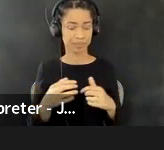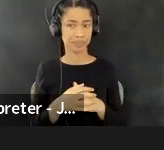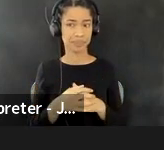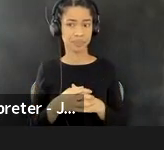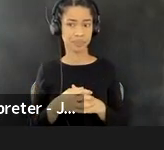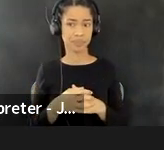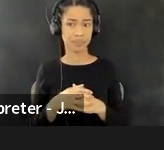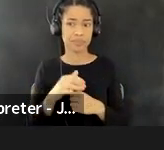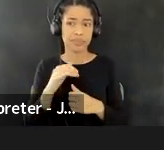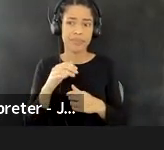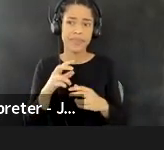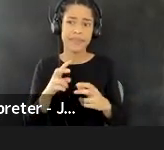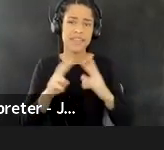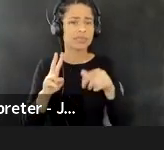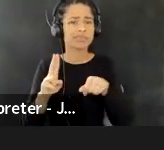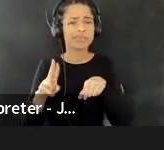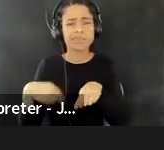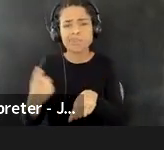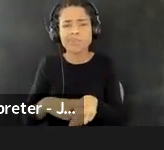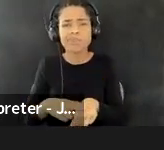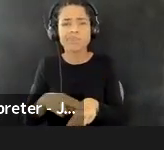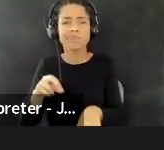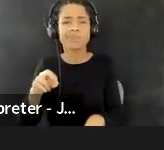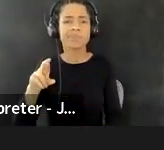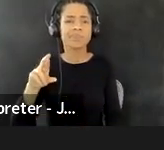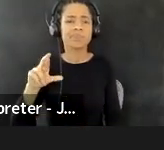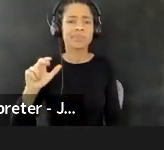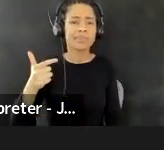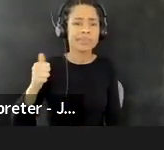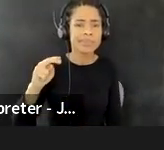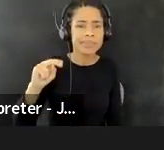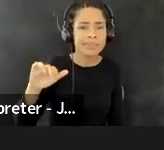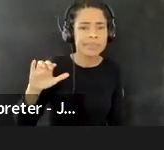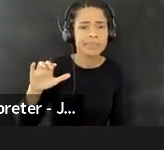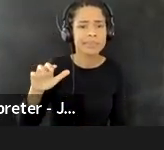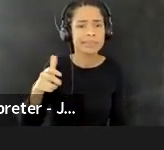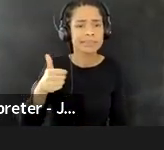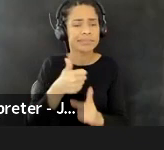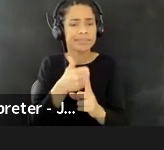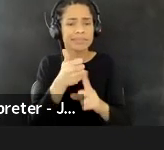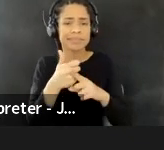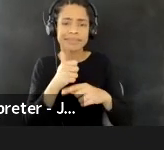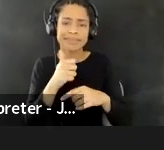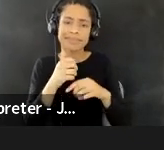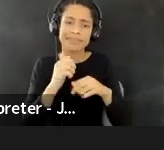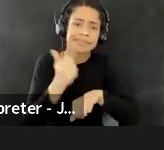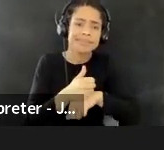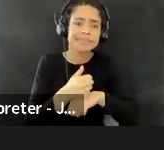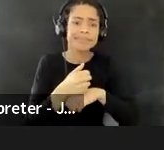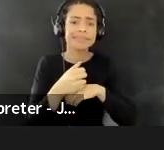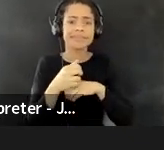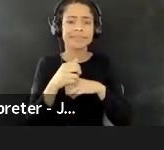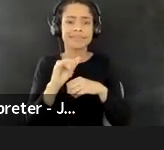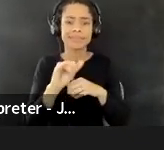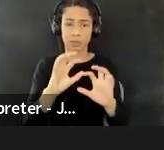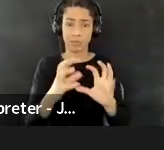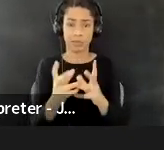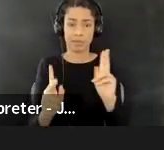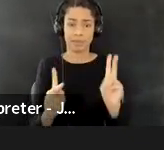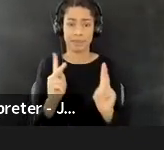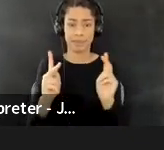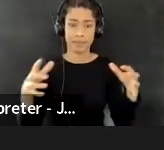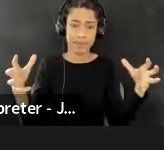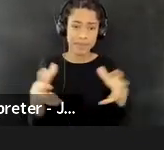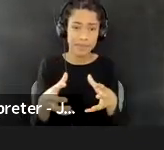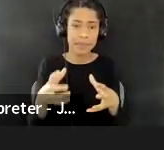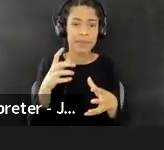was the very organic and, uh, kind of naturally self-organizing way in which the, this group of folks came together to kind of